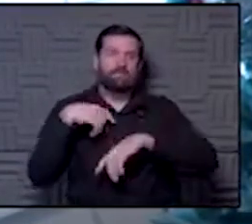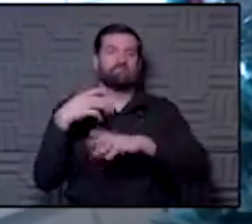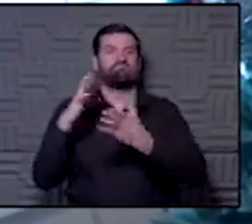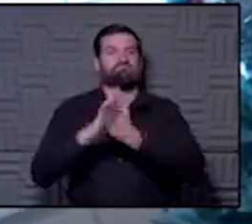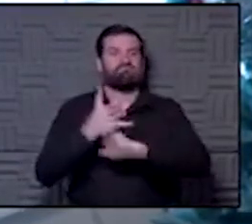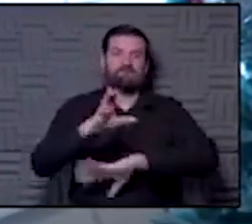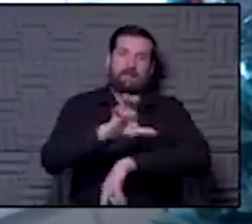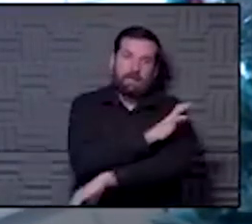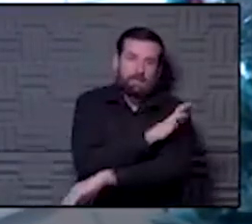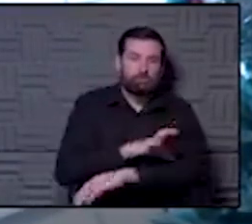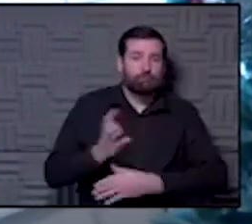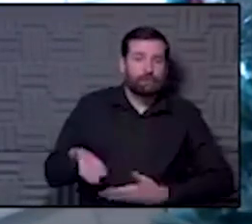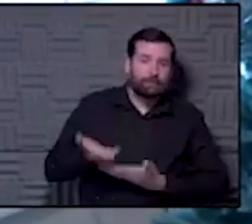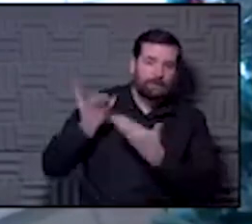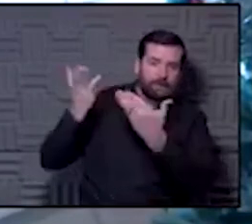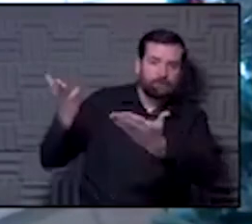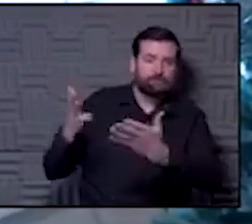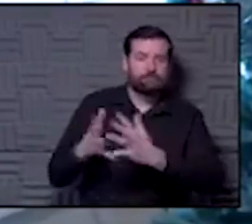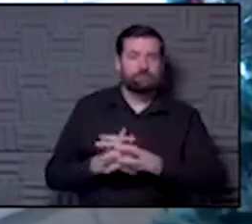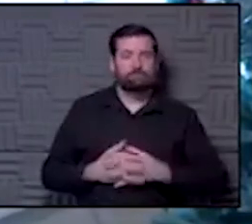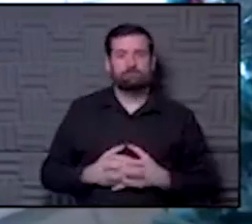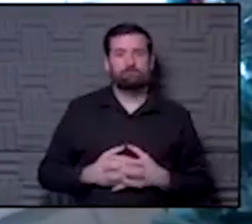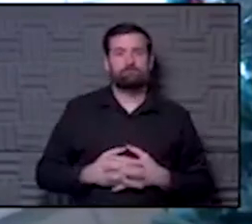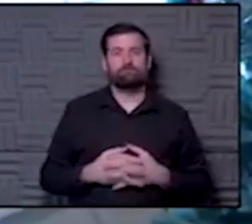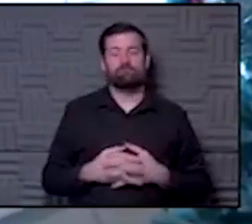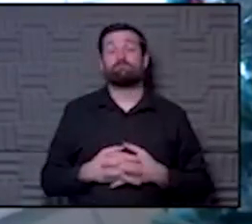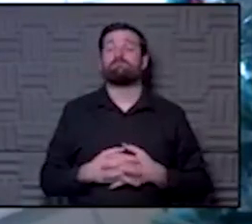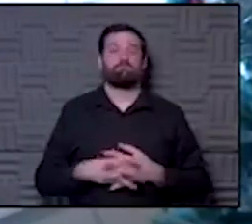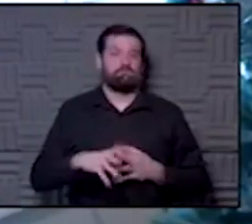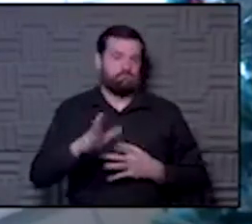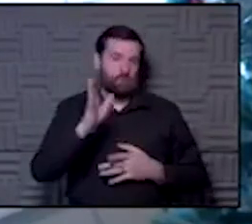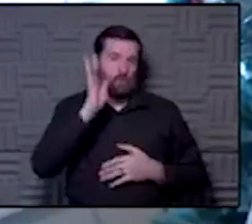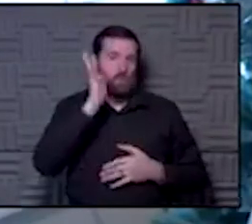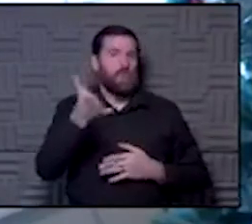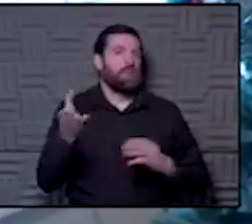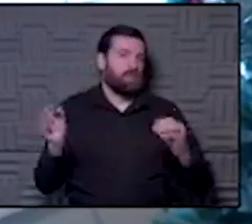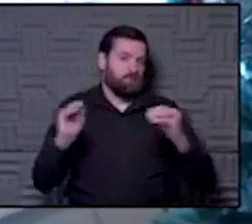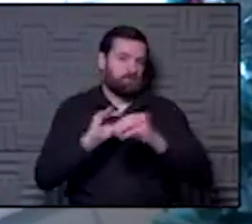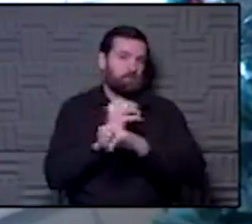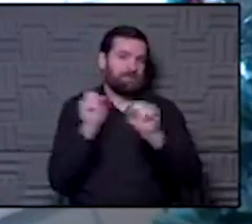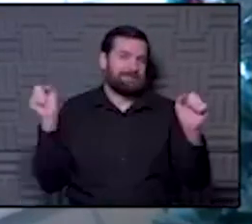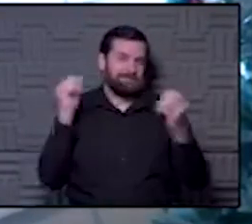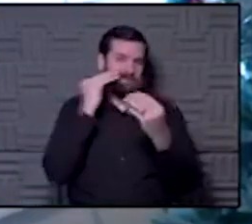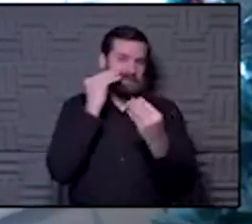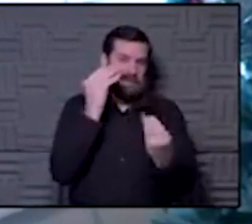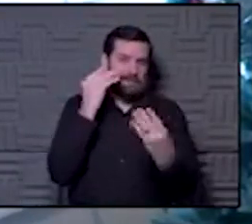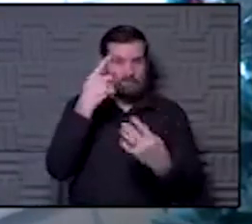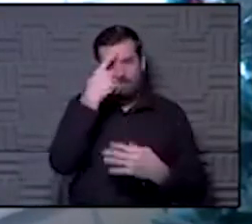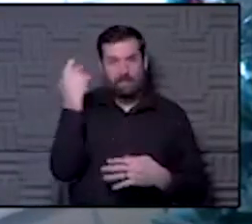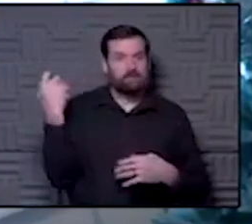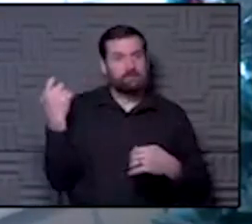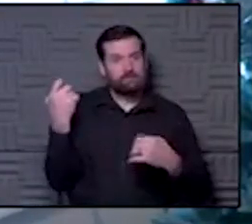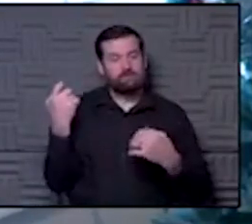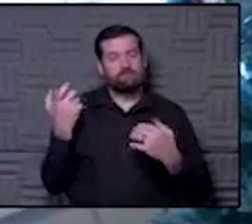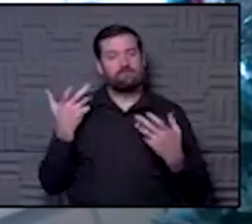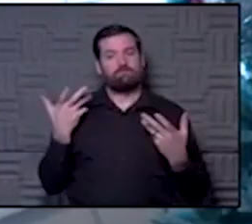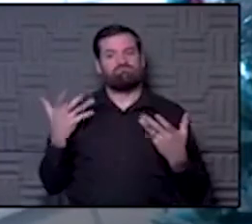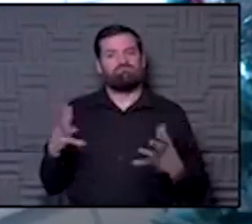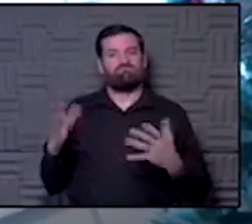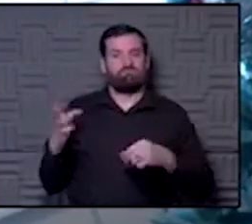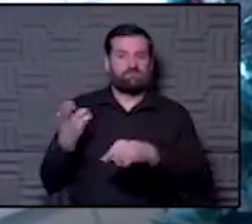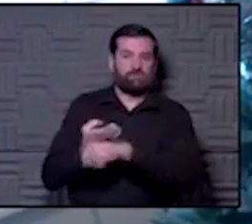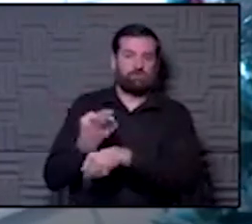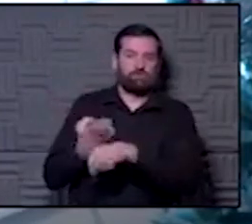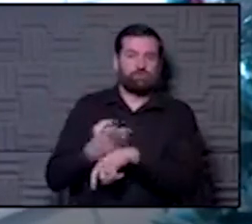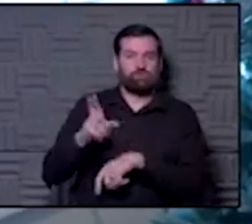recommendations. So, you know, that we will probably have more safety date on that vaccine because it is being used in the